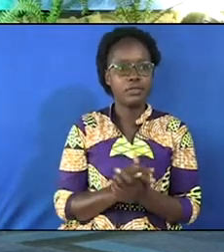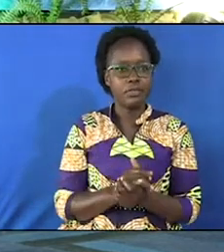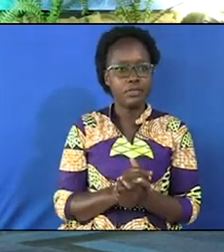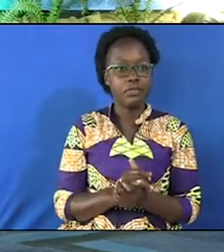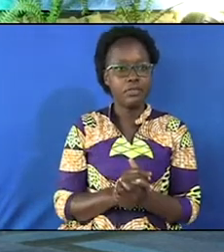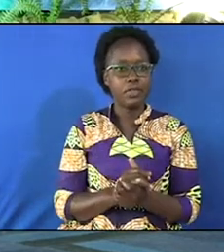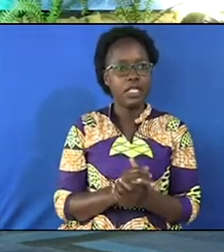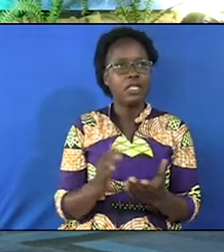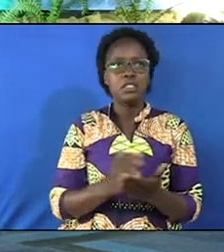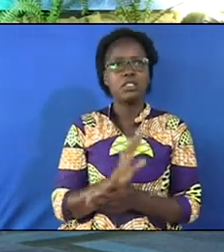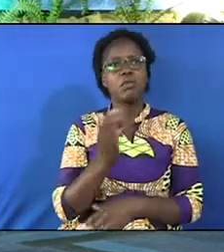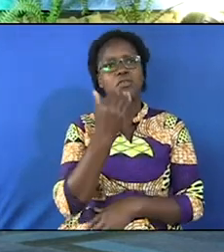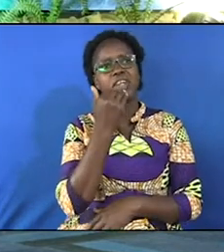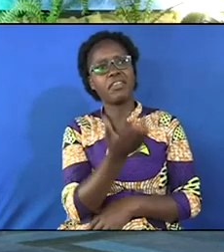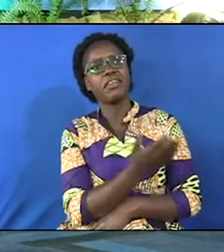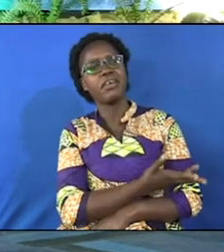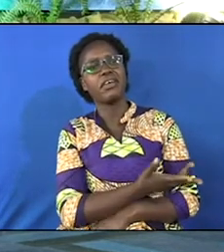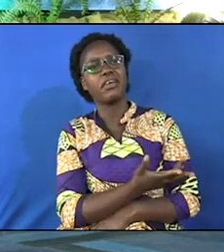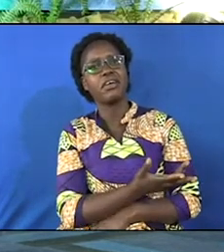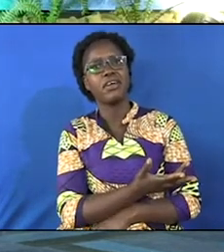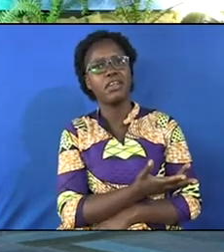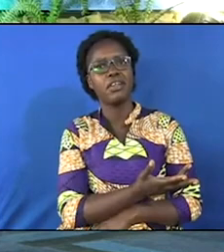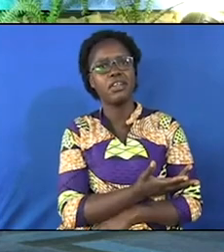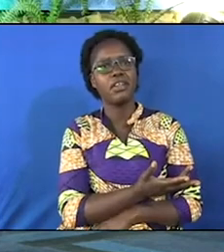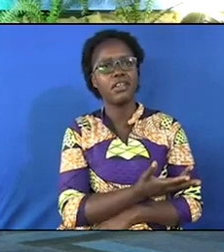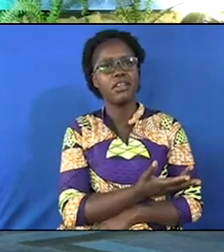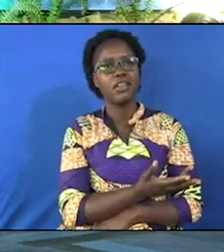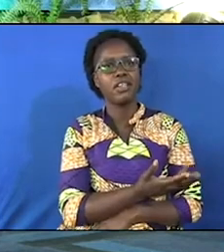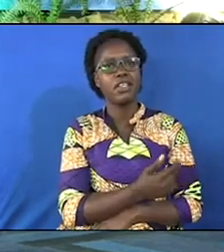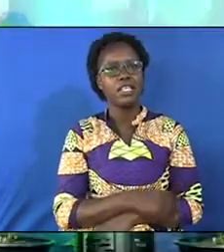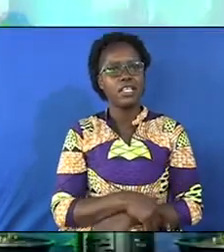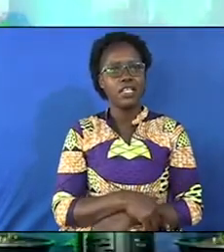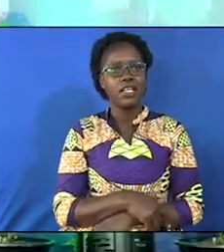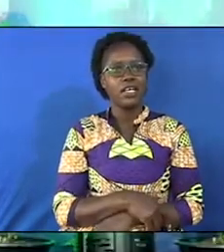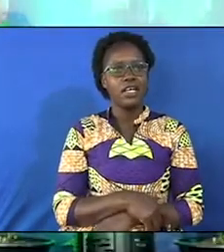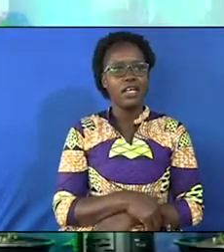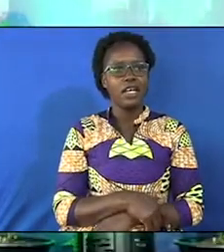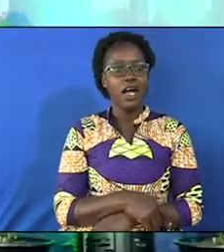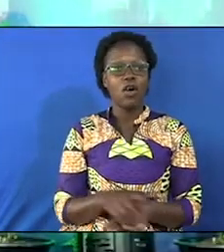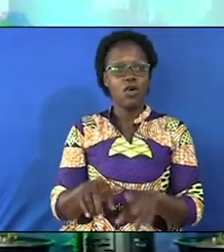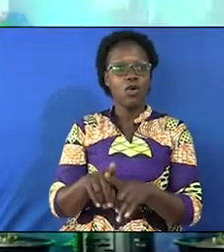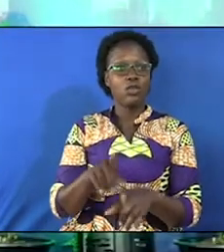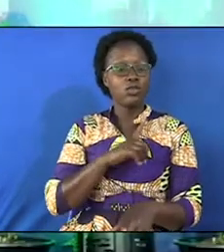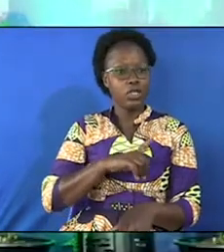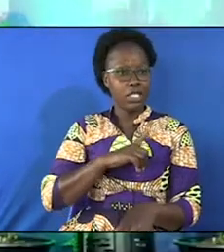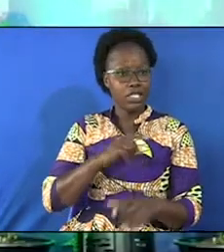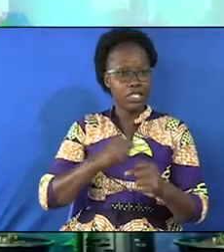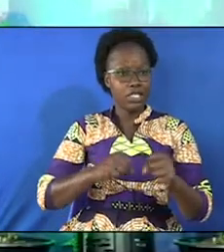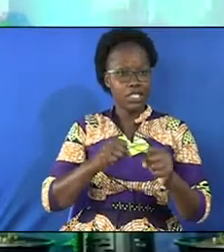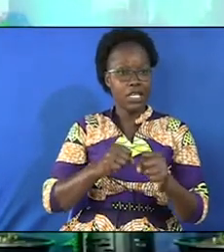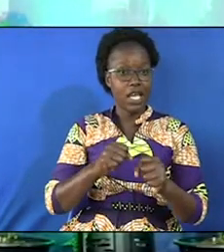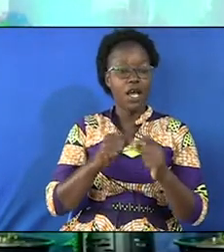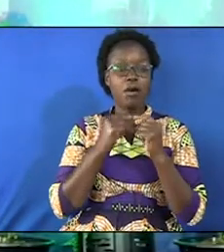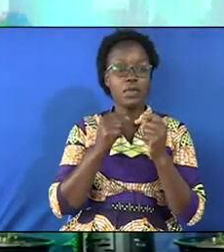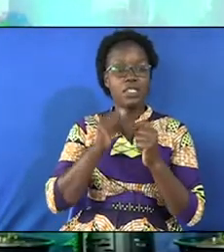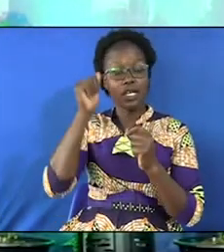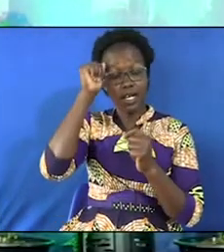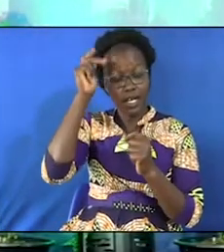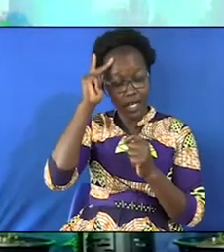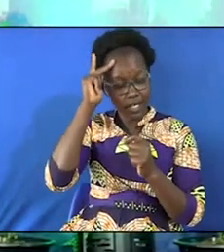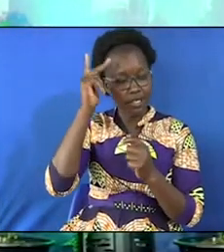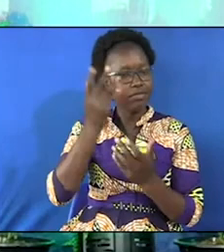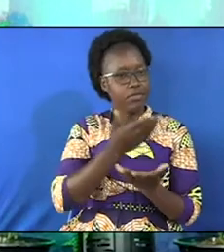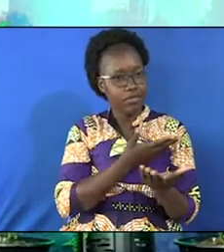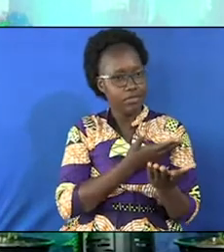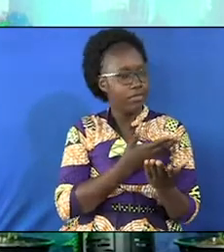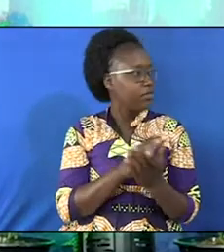Some are not waving back. Please wave back. Hallelujah. Yes, I'm also privileged to have my senior pastor, Pastor Kali. Please wave to